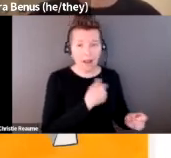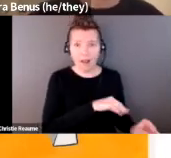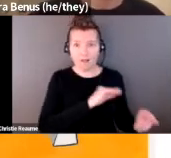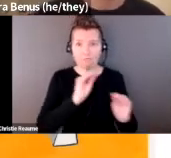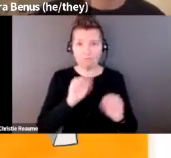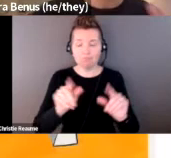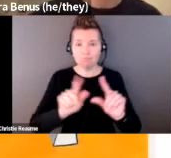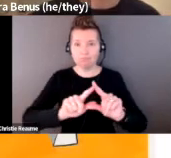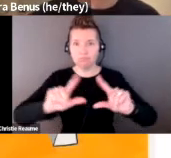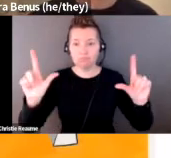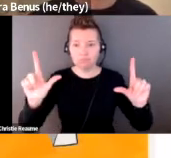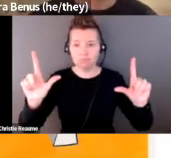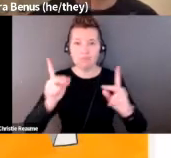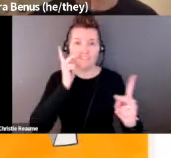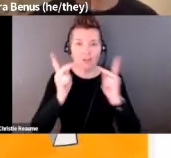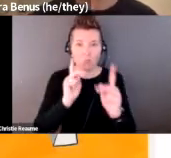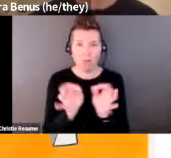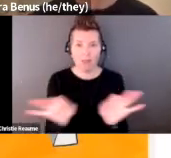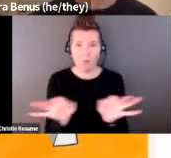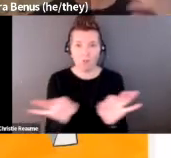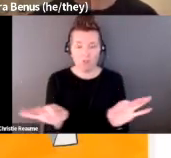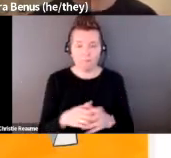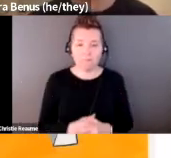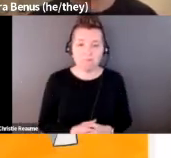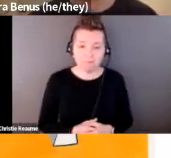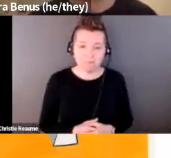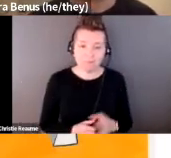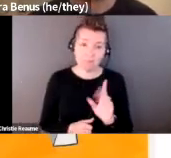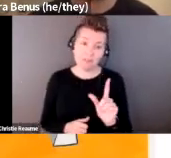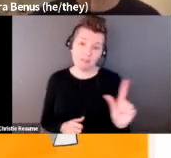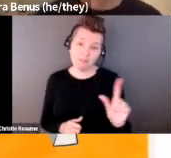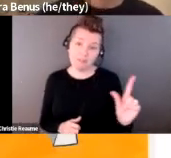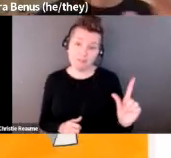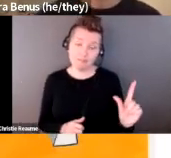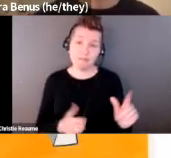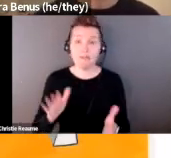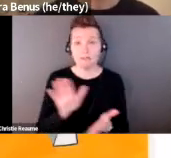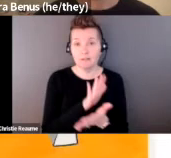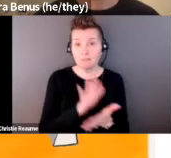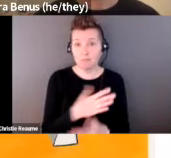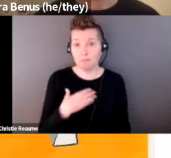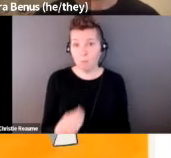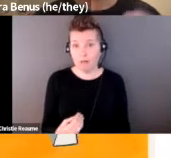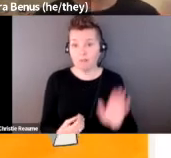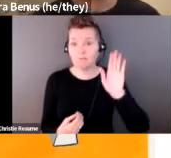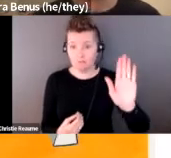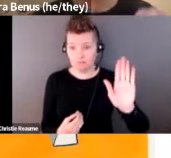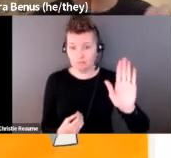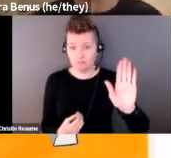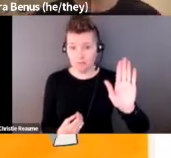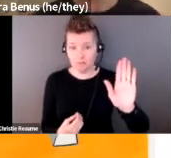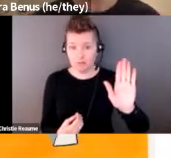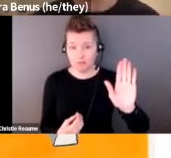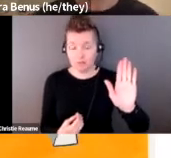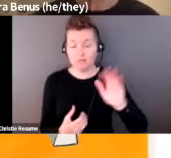And so the work on the left is a white piece of paper, and on it we see there are